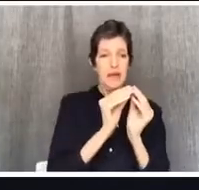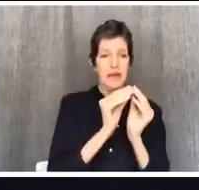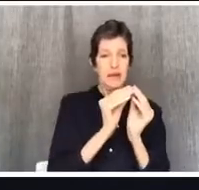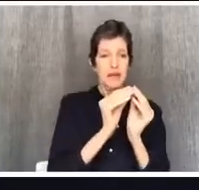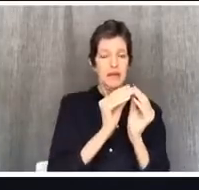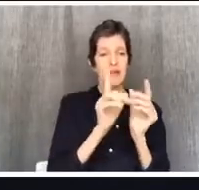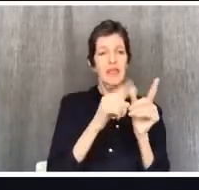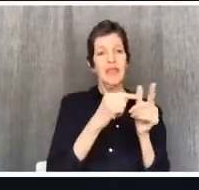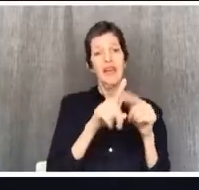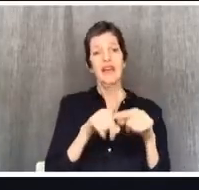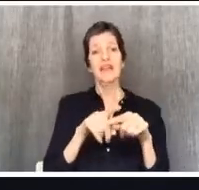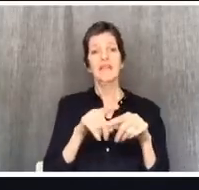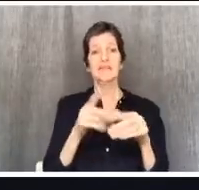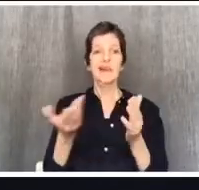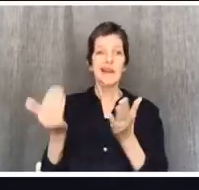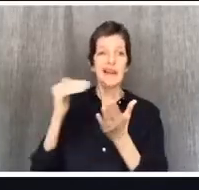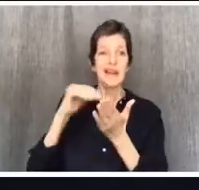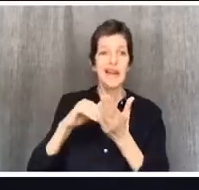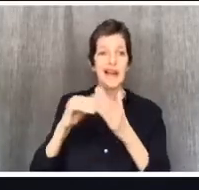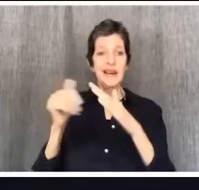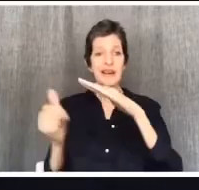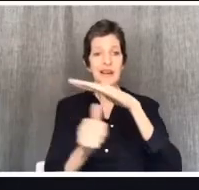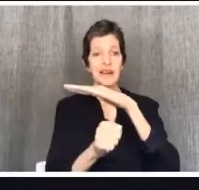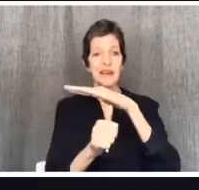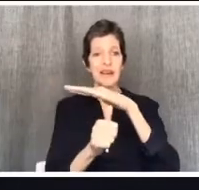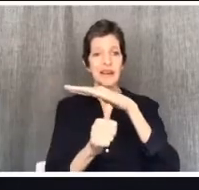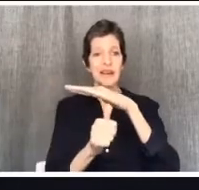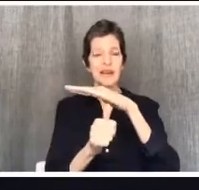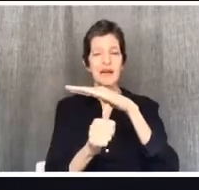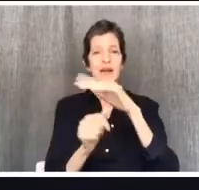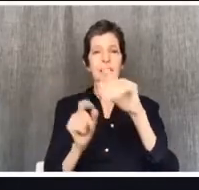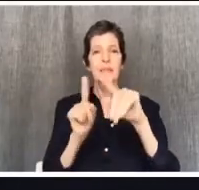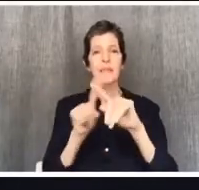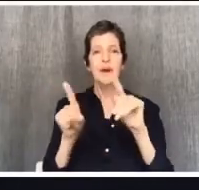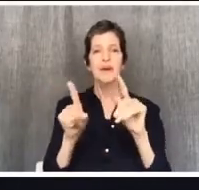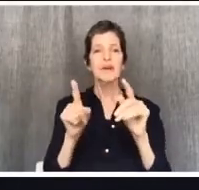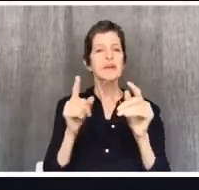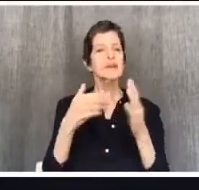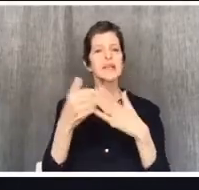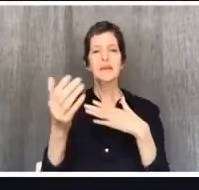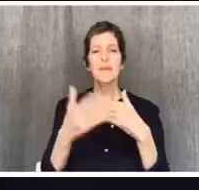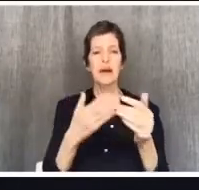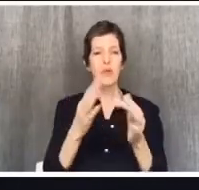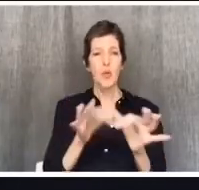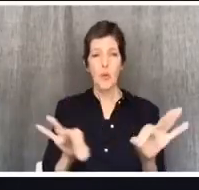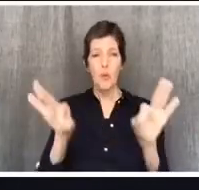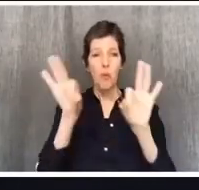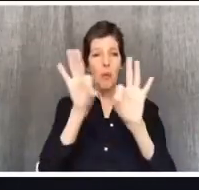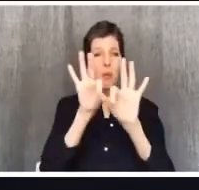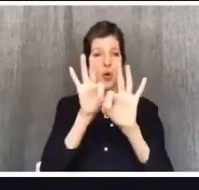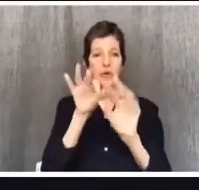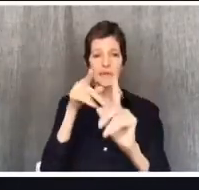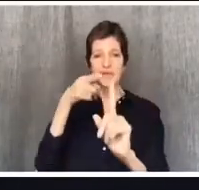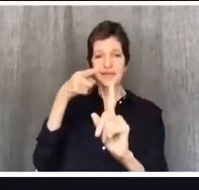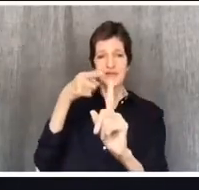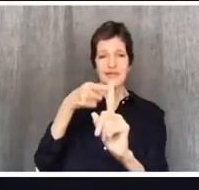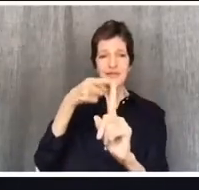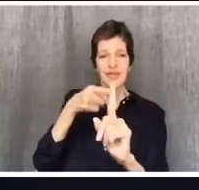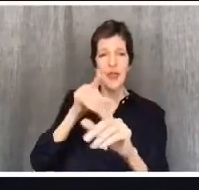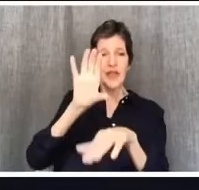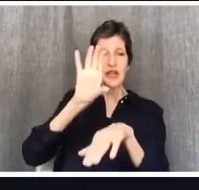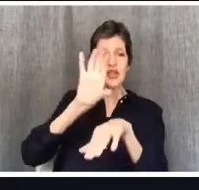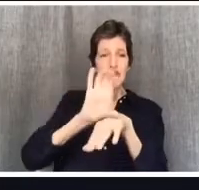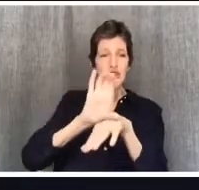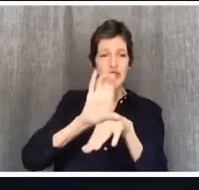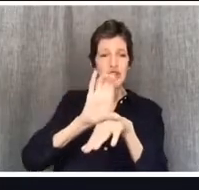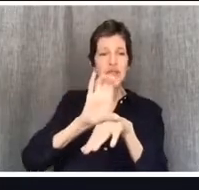locally. It will never, ever be anything else. And we should longfully and hopefully look forward to when we